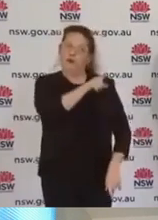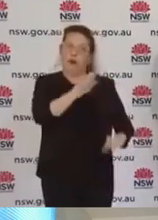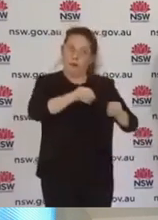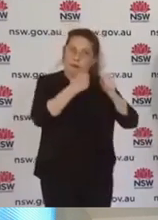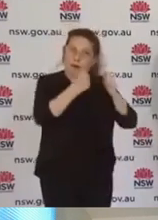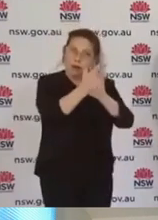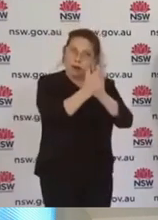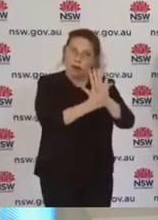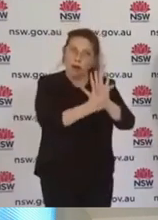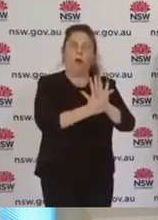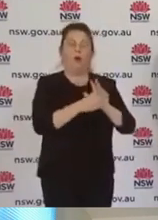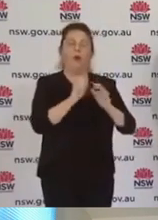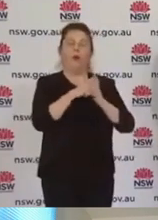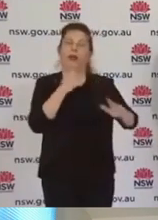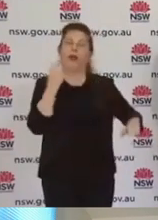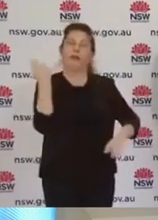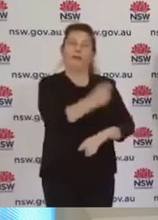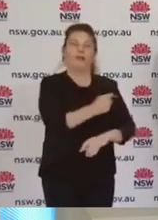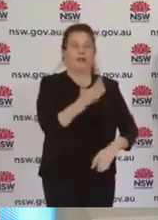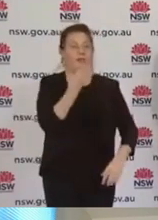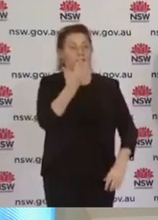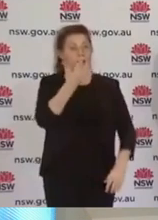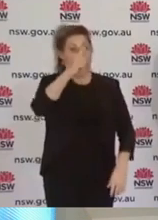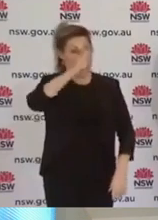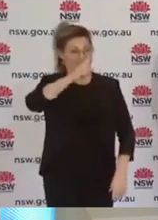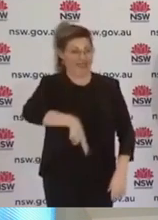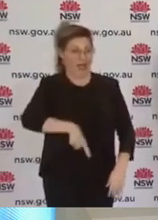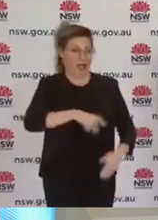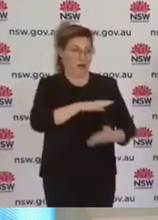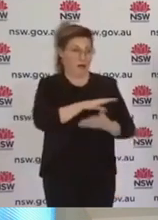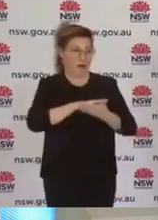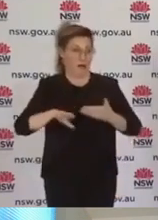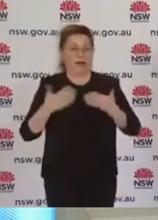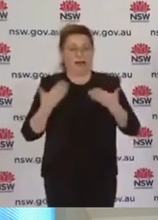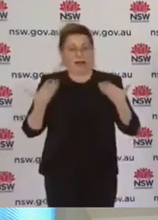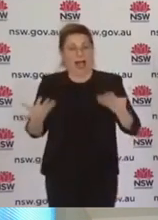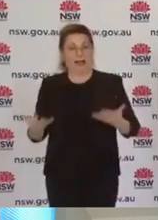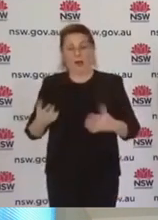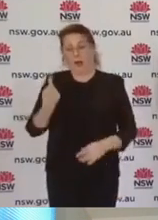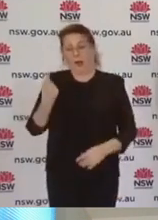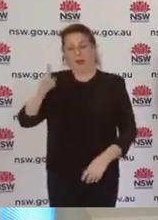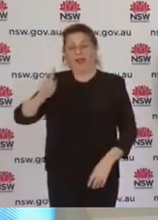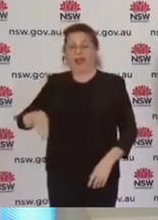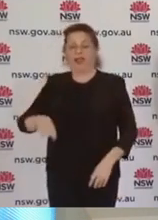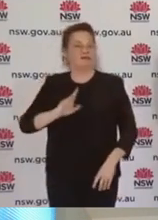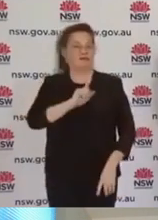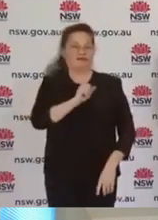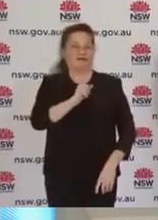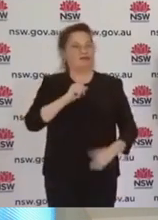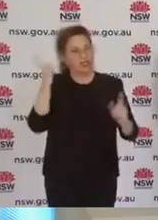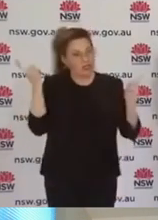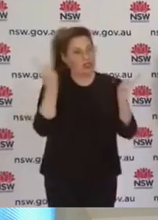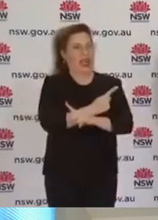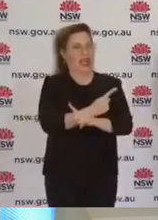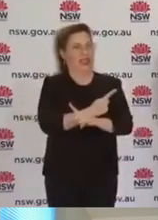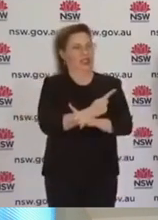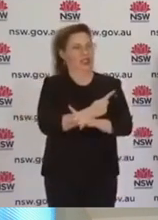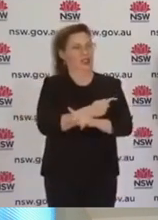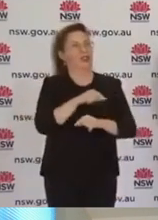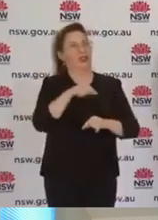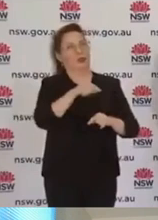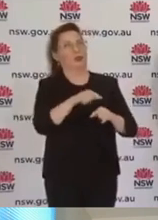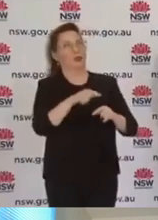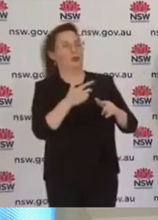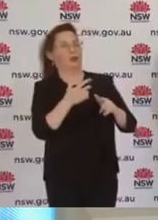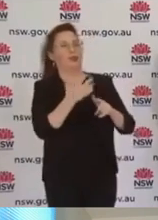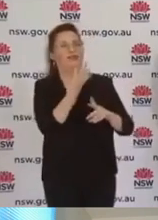for on the spot breach of home quarantine, which is currently $1,000. $5,000 on the spot for lying on a permit, which is already